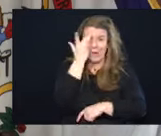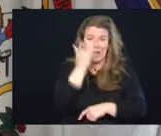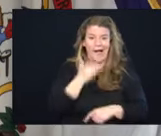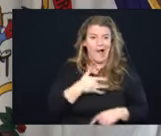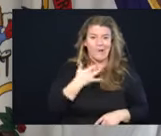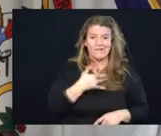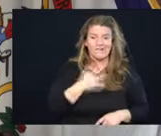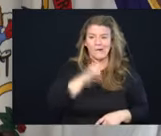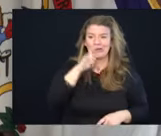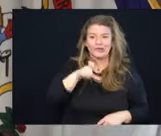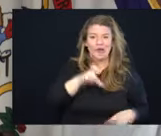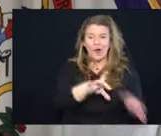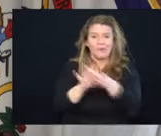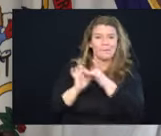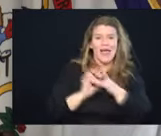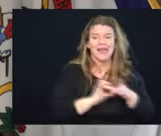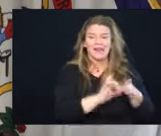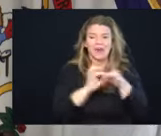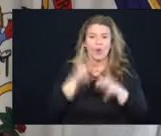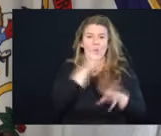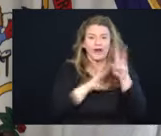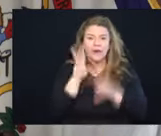you know, concerned.